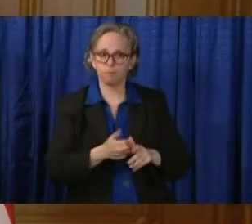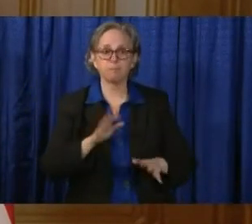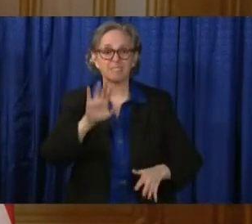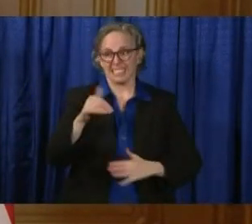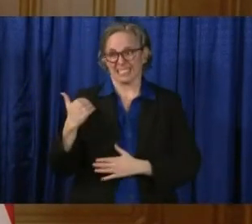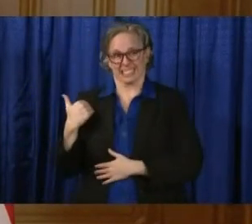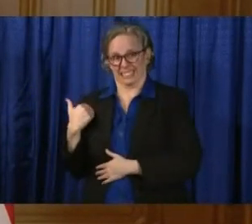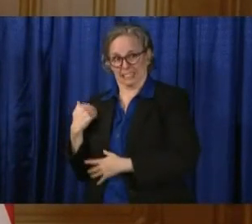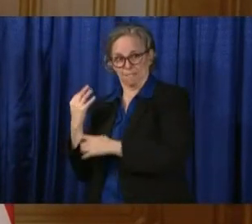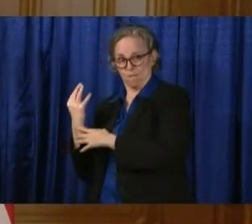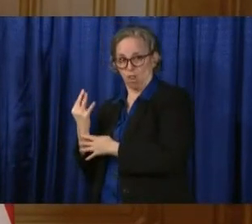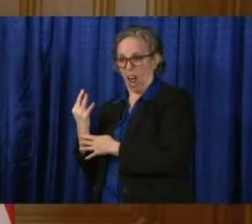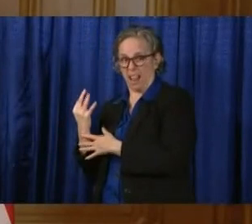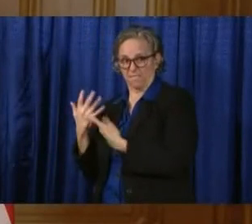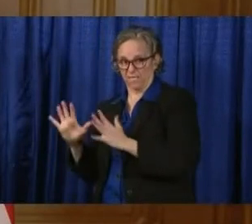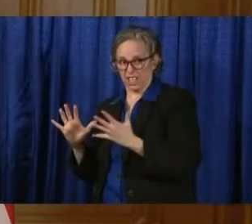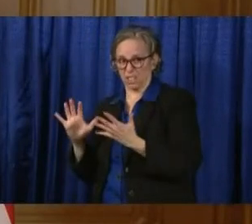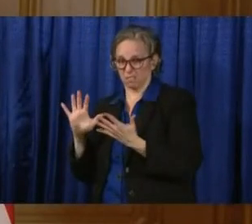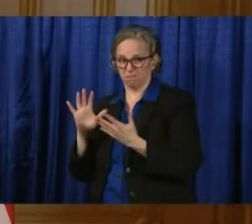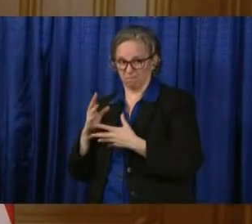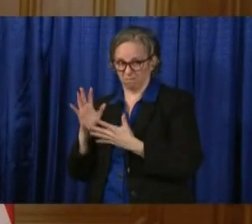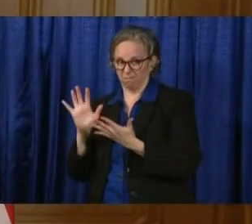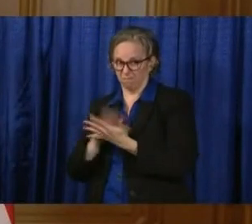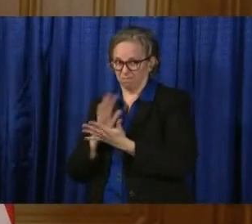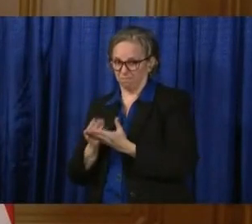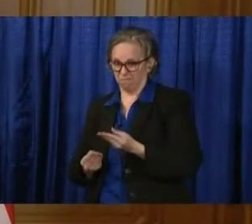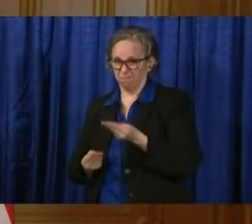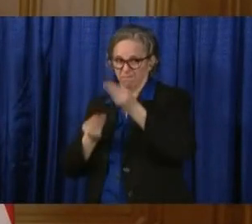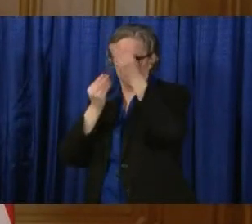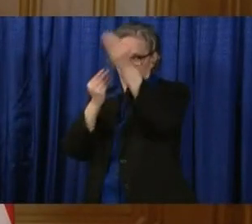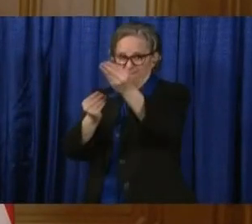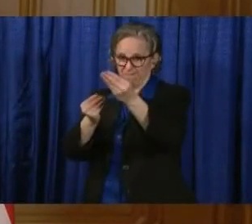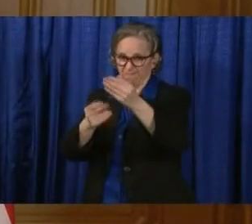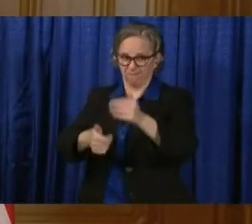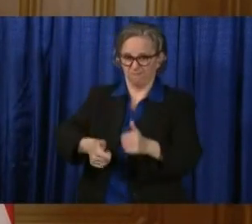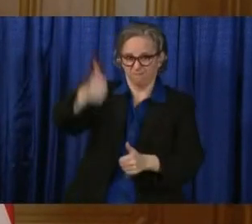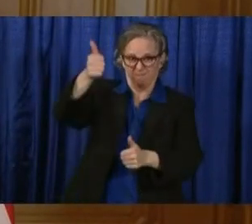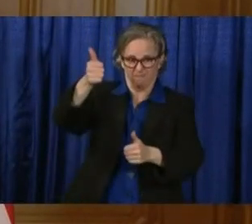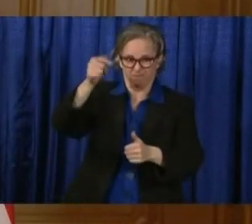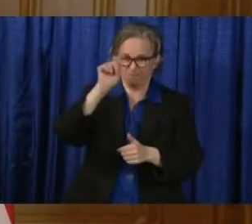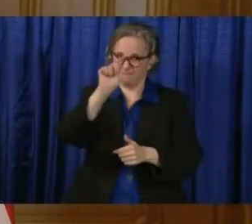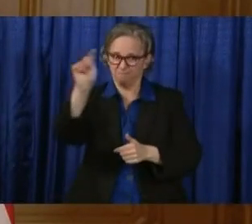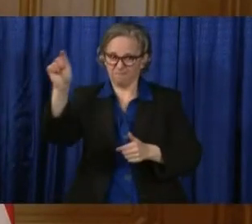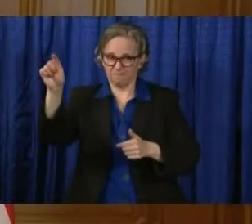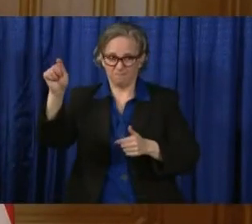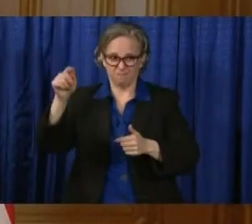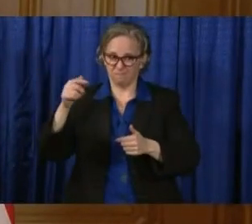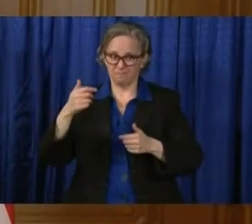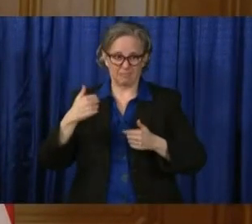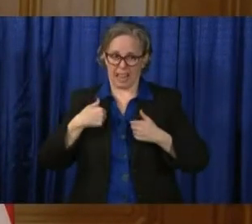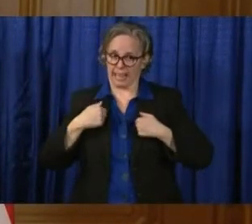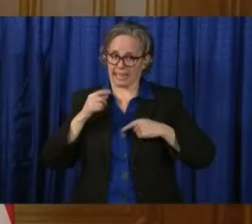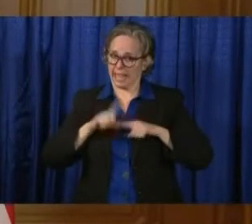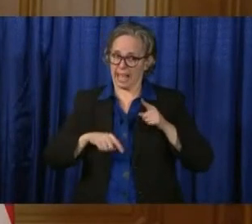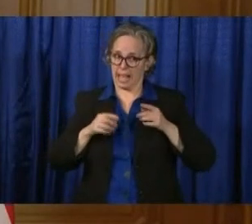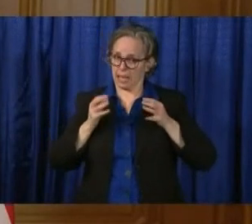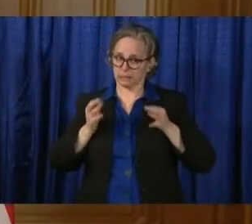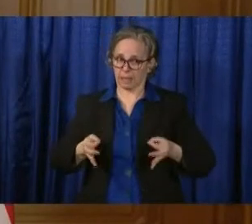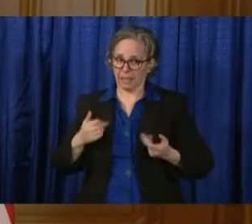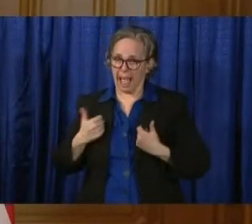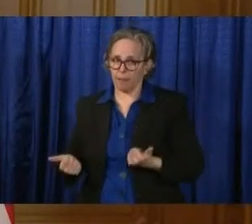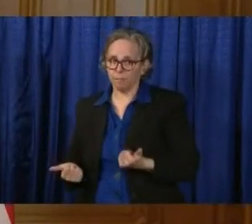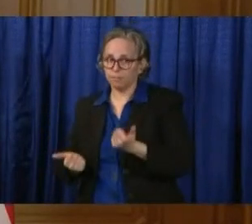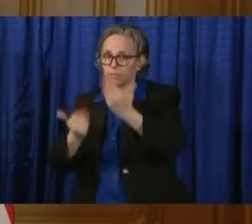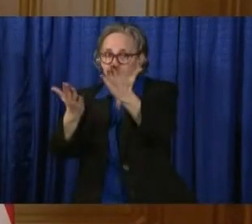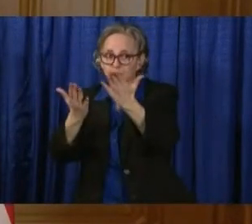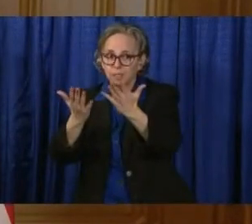this. I don't have the power to do this quickly. And so these cases go to a judge, a local judge, the judge who knows